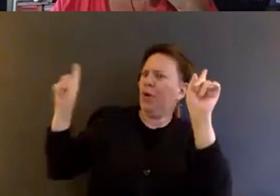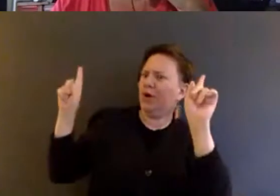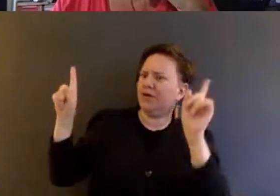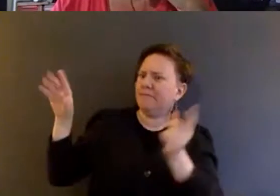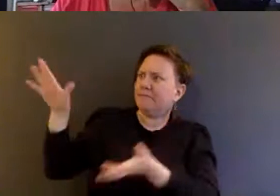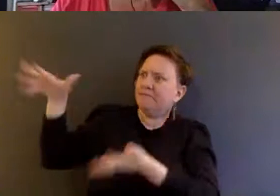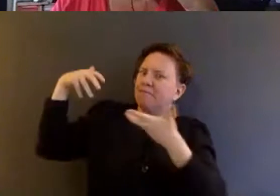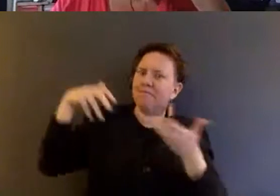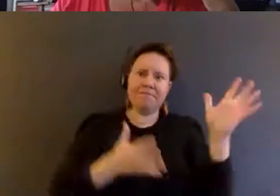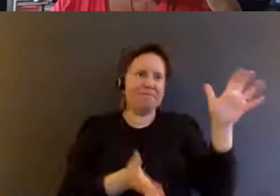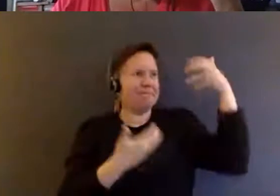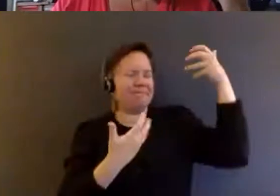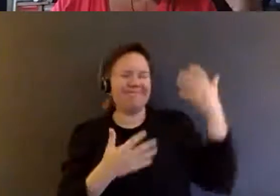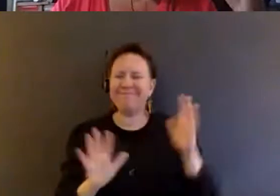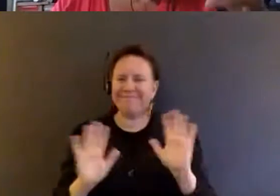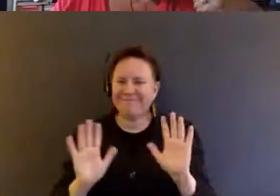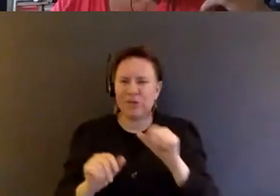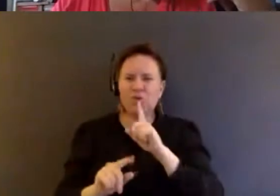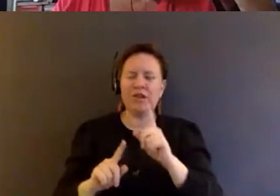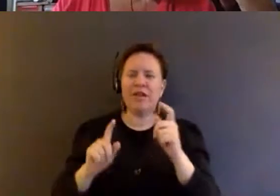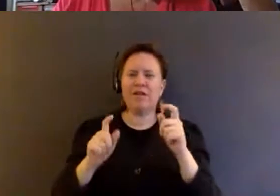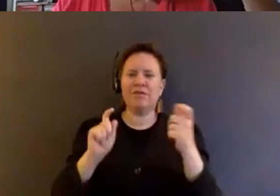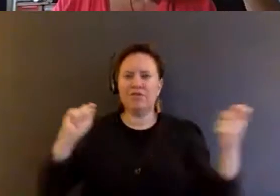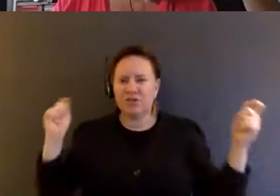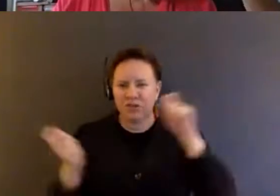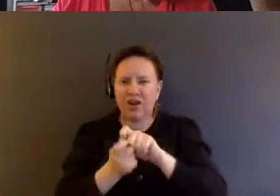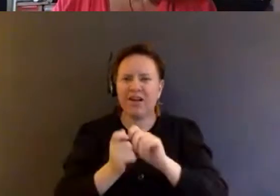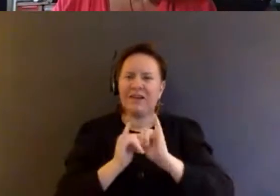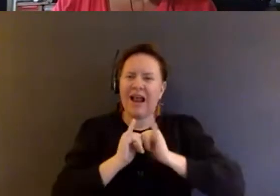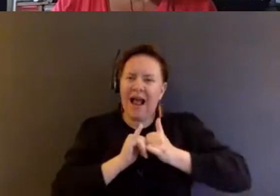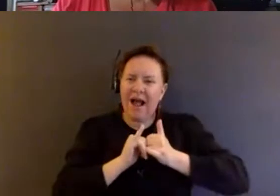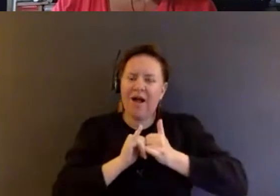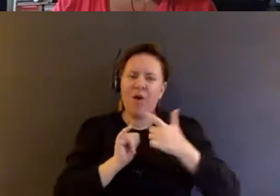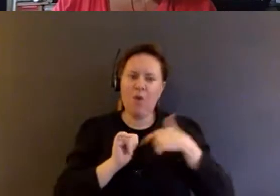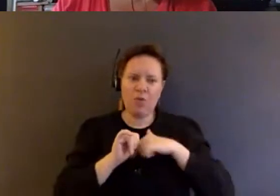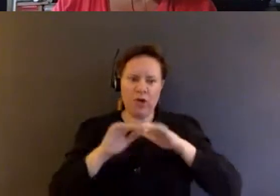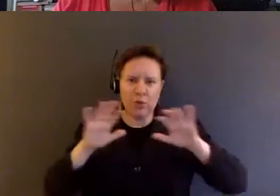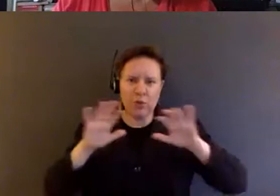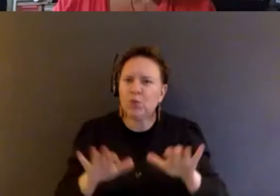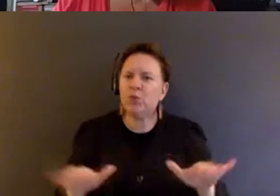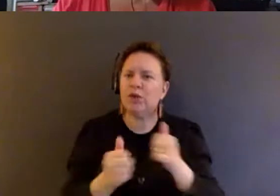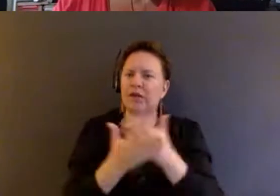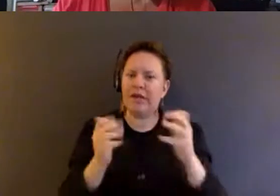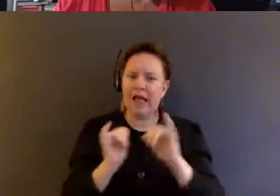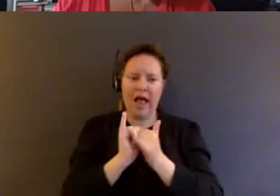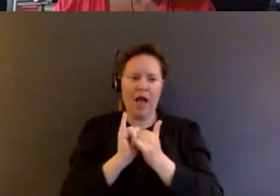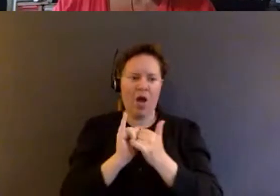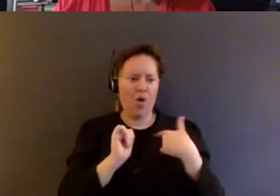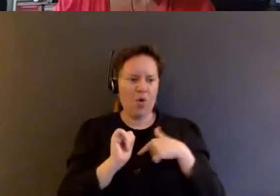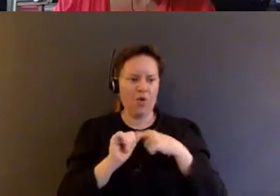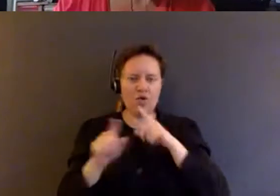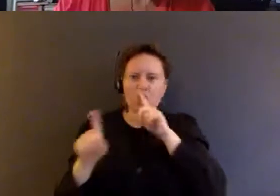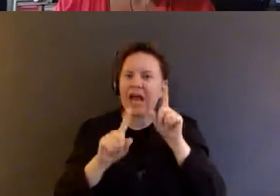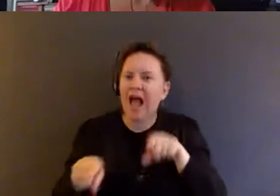It's really a radical change in how we do things. It's a radical change to how we react